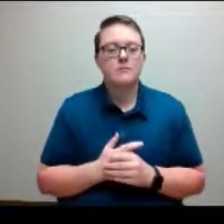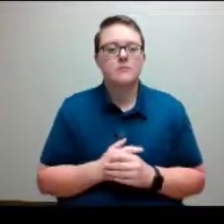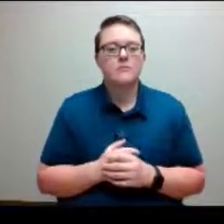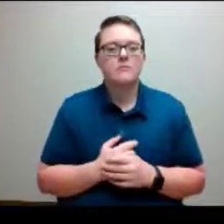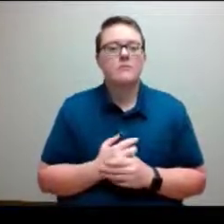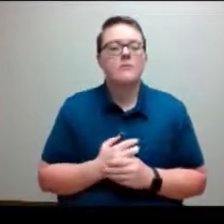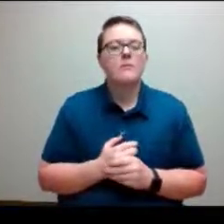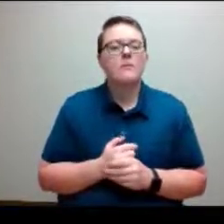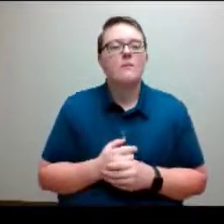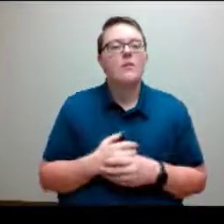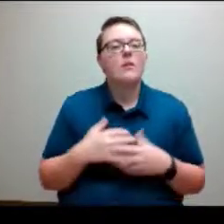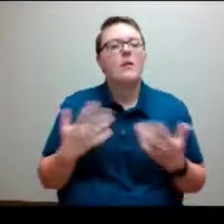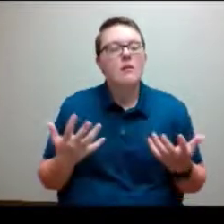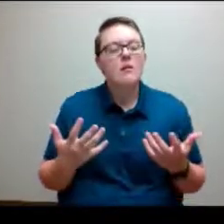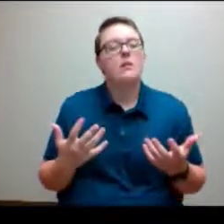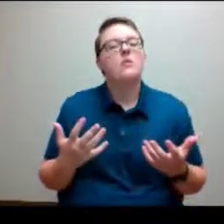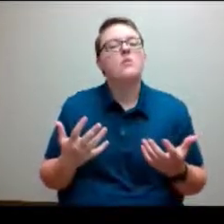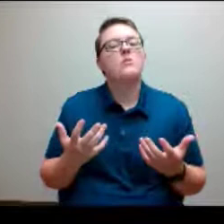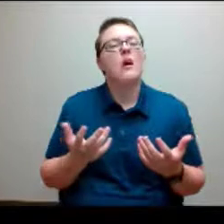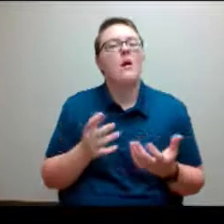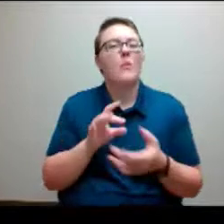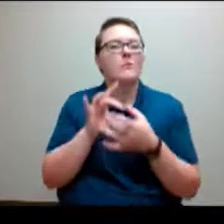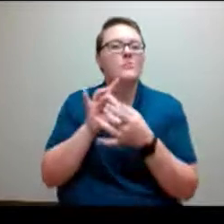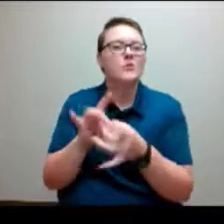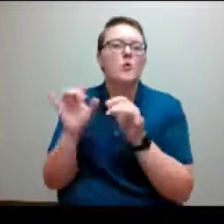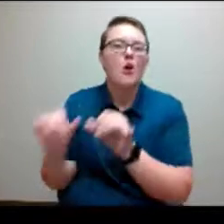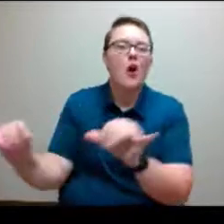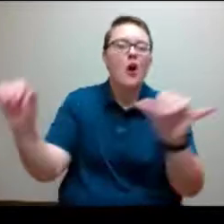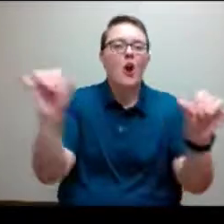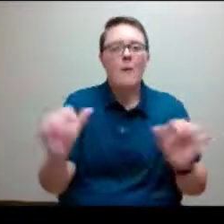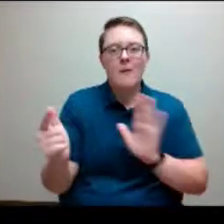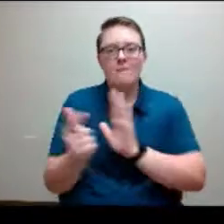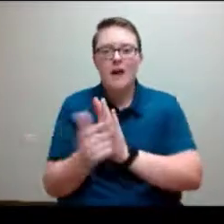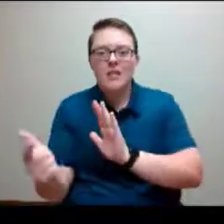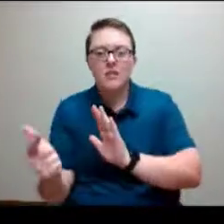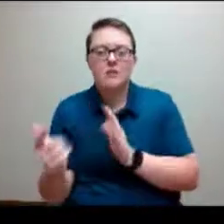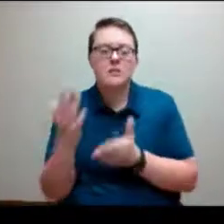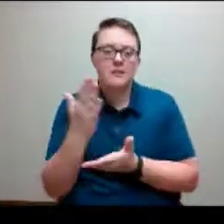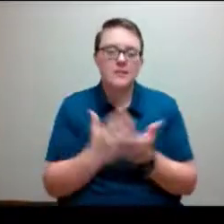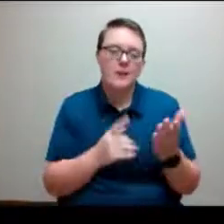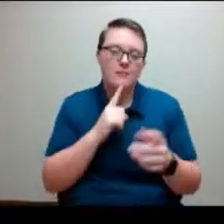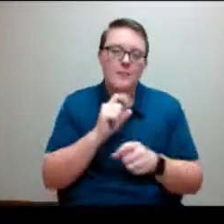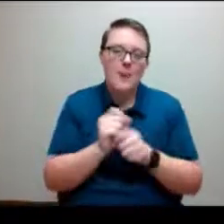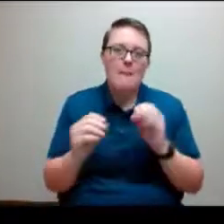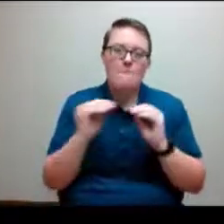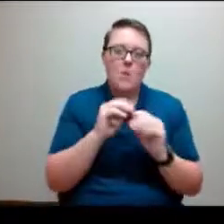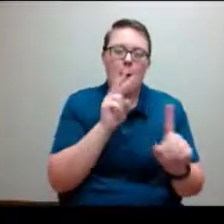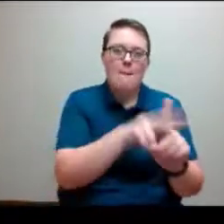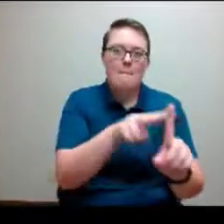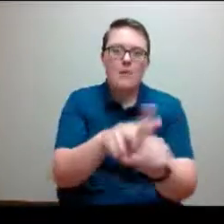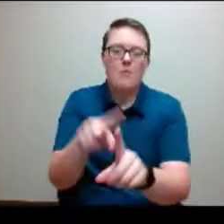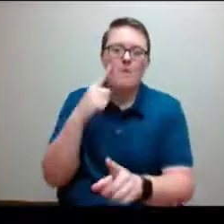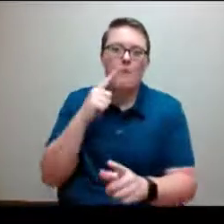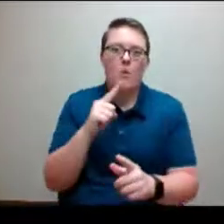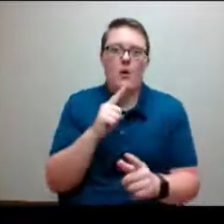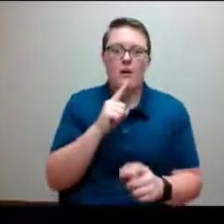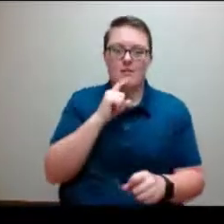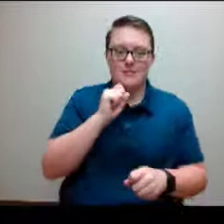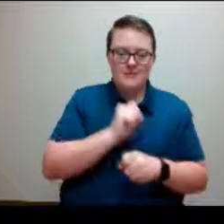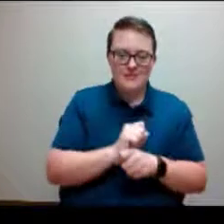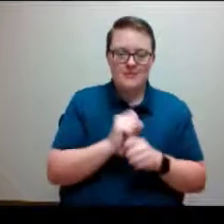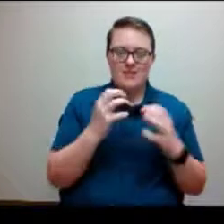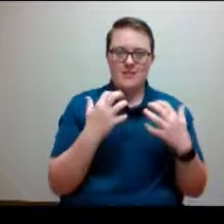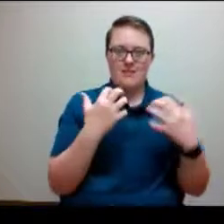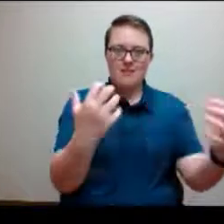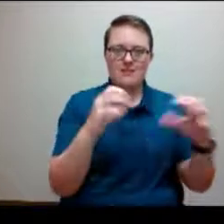When it comes to common or severe violations, some of these are definitely more applicable within the in-person context, but